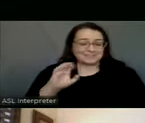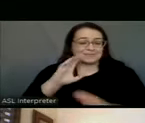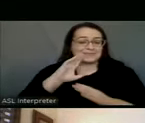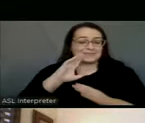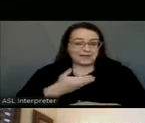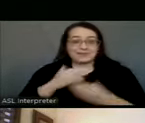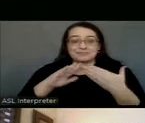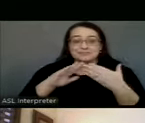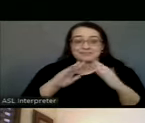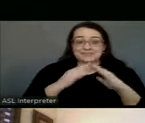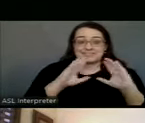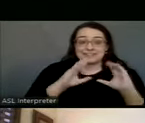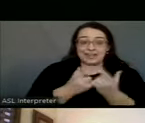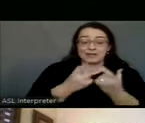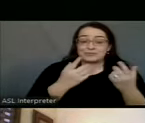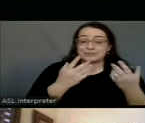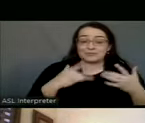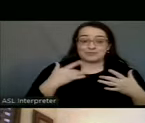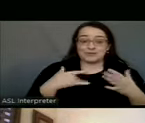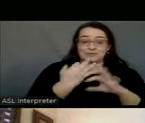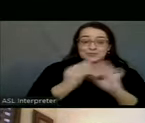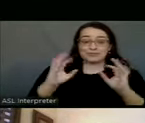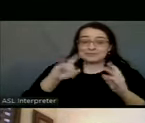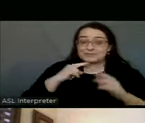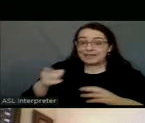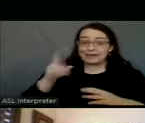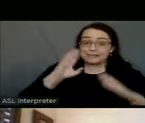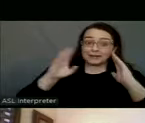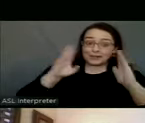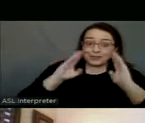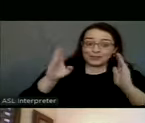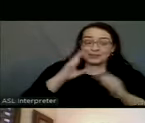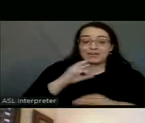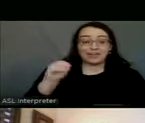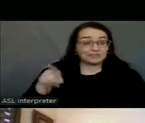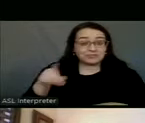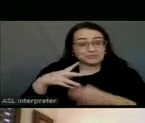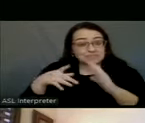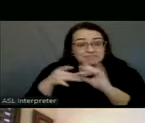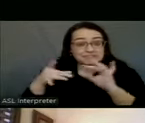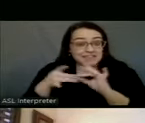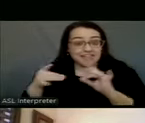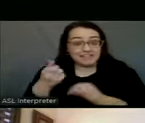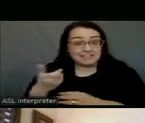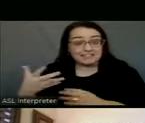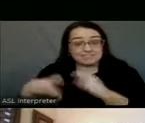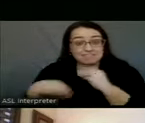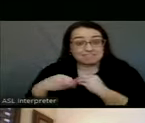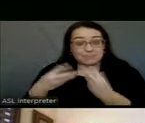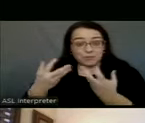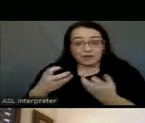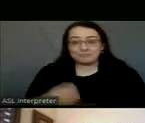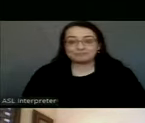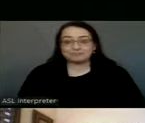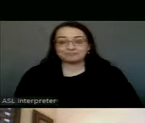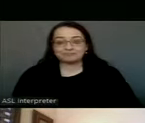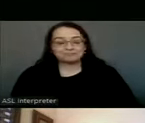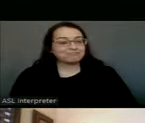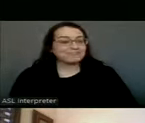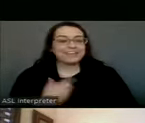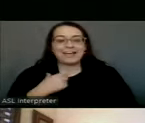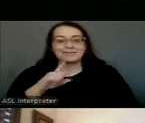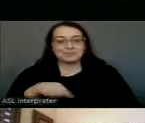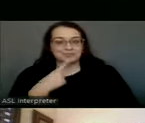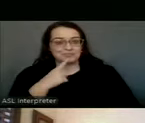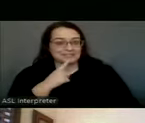Counsel, please feel free to say hi. And Stephanie, do you have anything to say before we do that? Just I'm so grateful